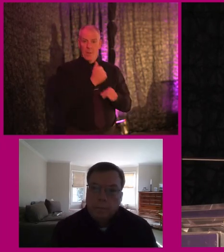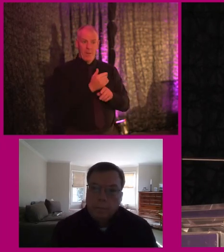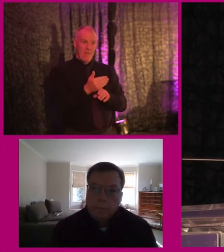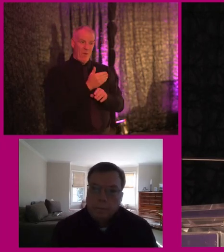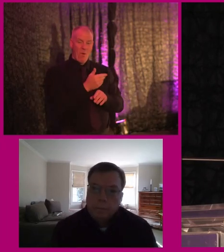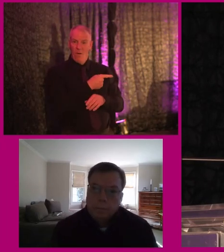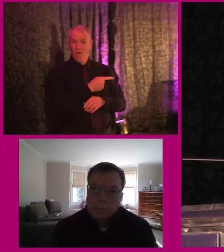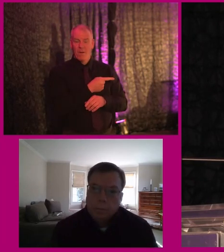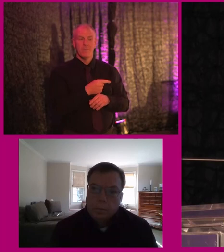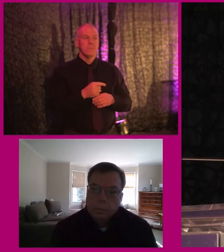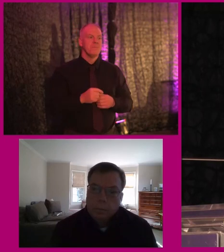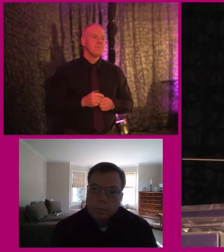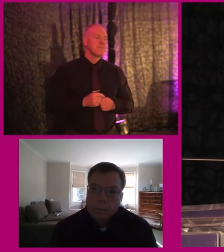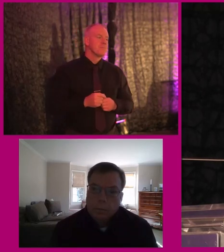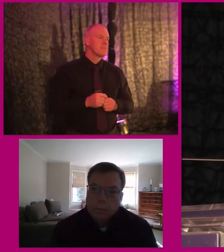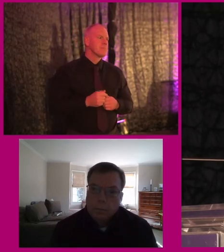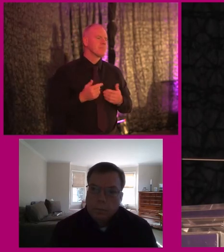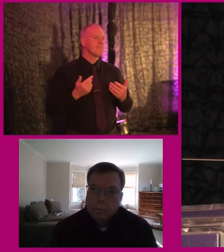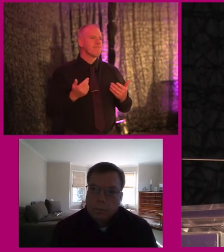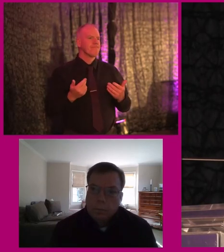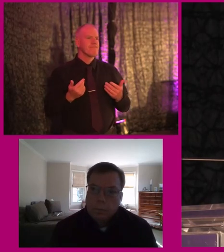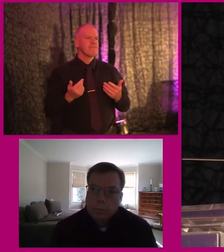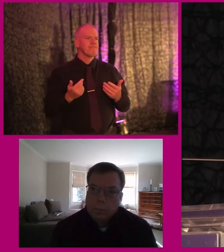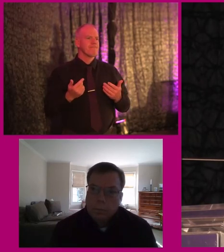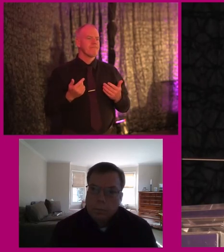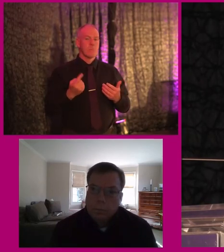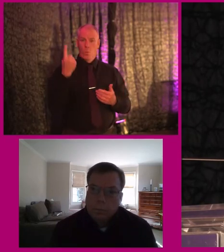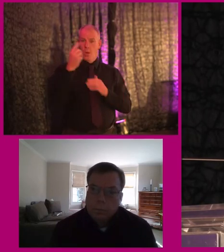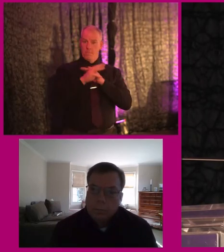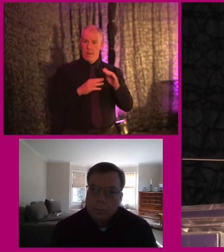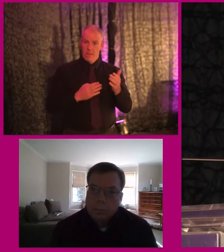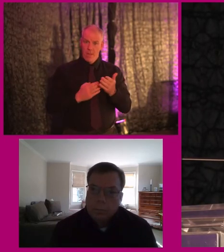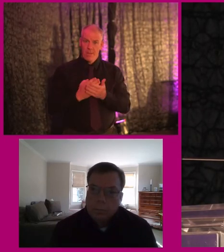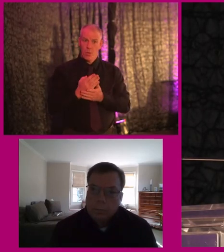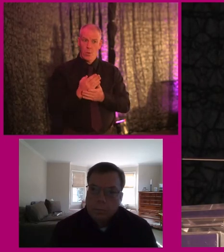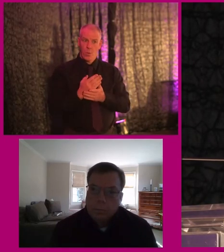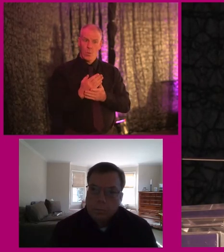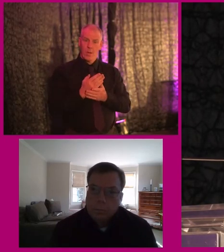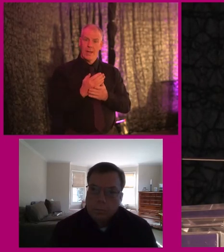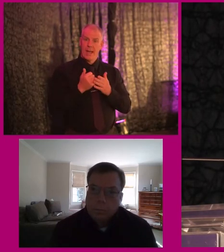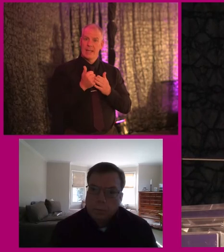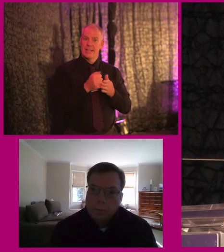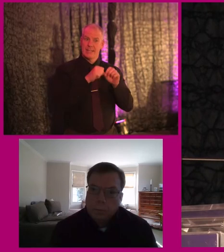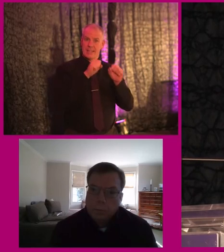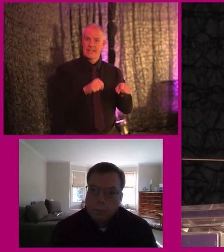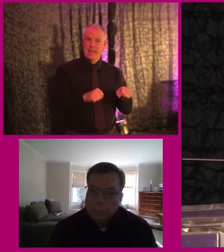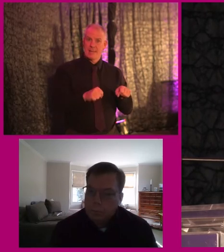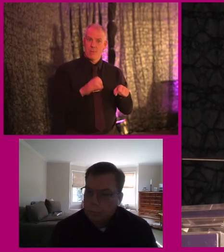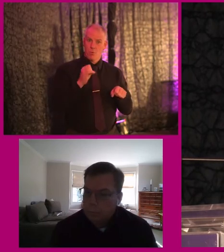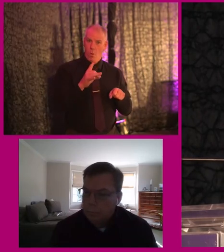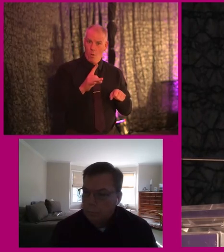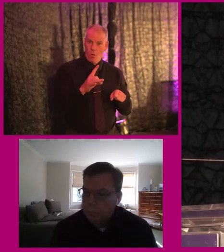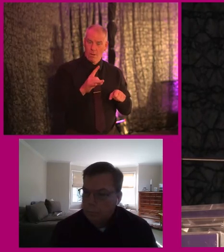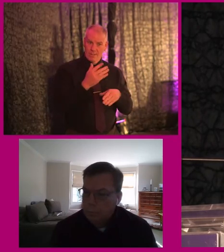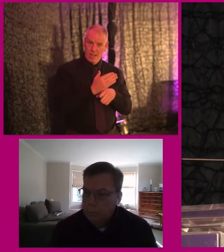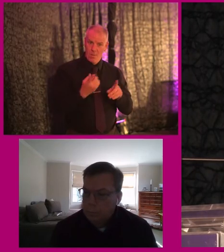about, you know, you're only one month into a travel assistance scheme. But the benefits of actually being